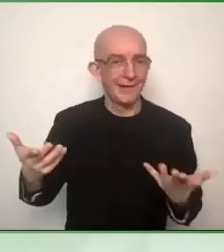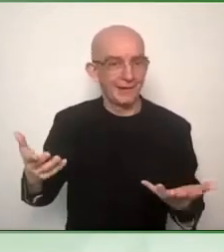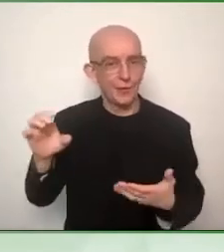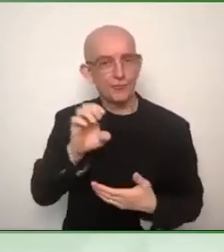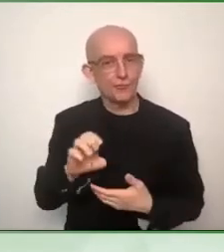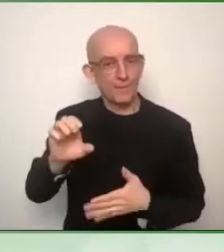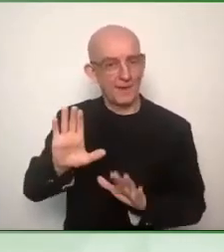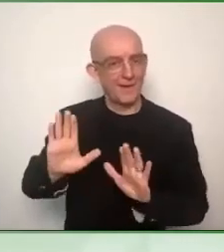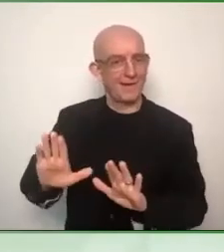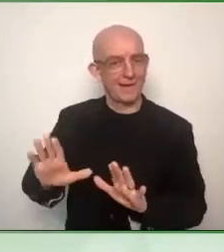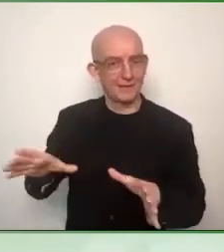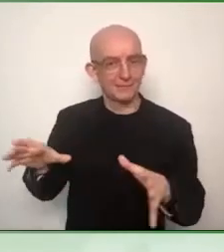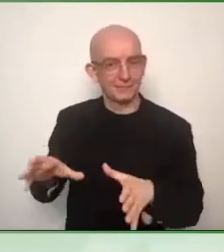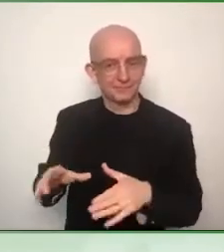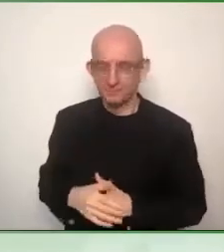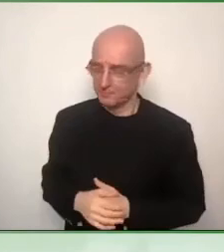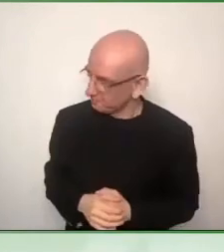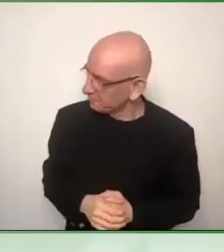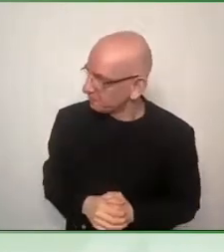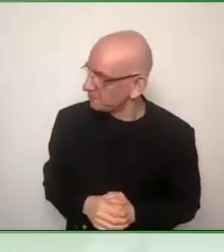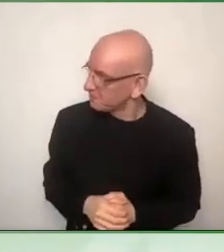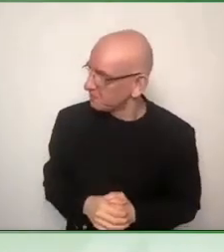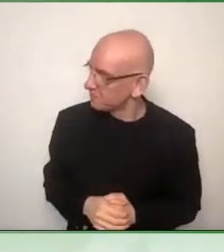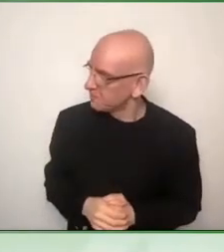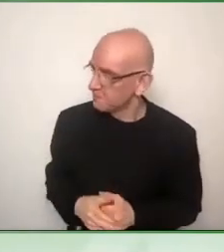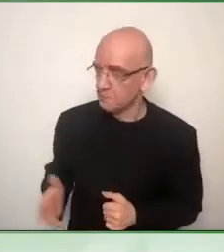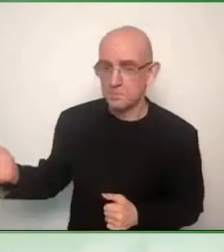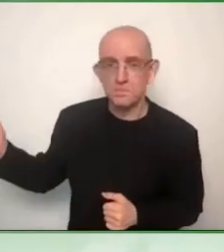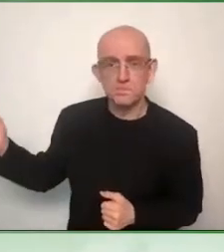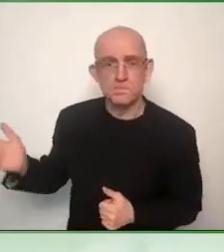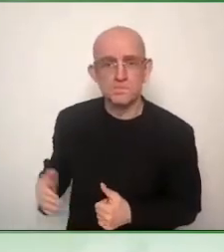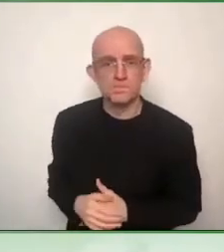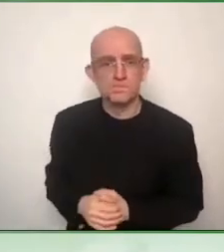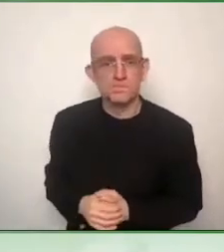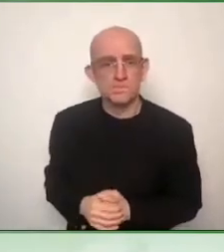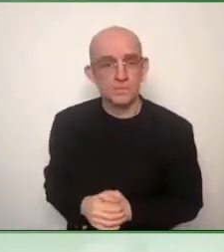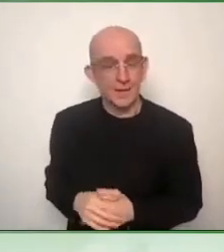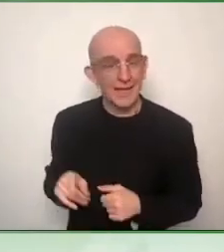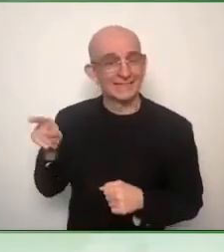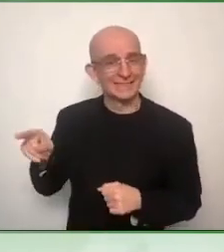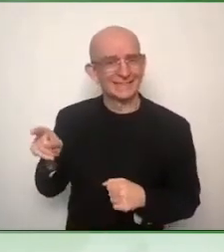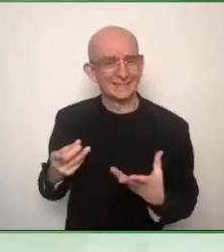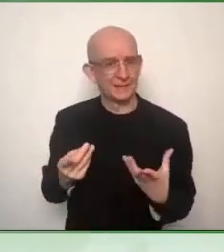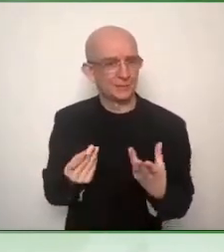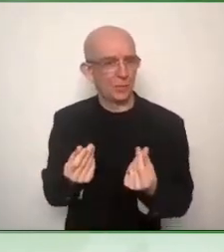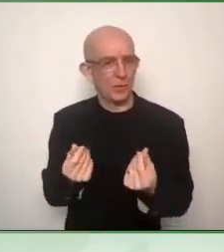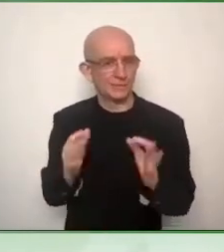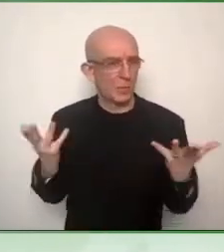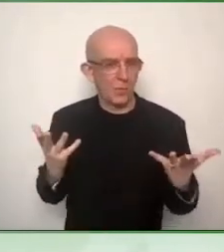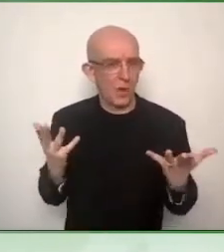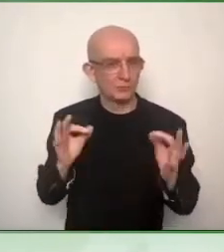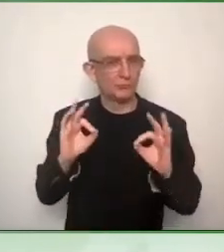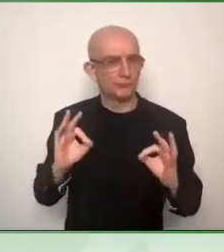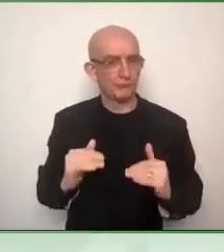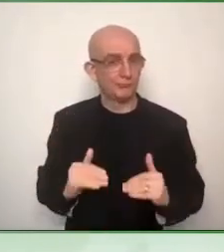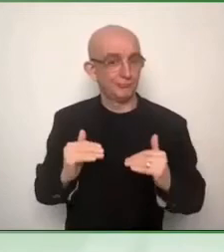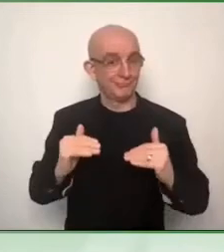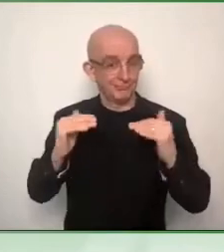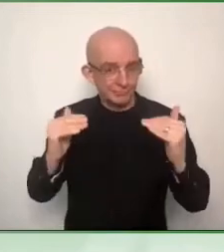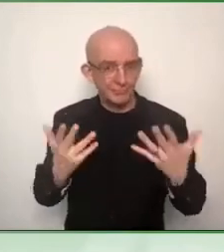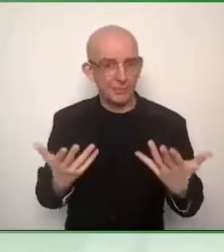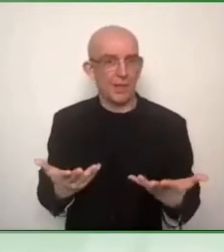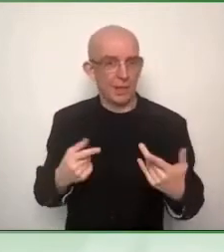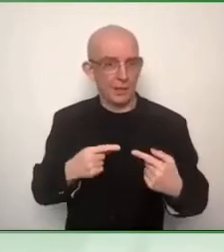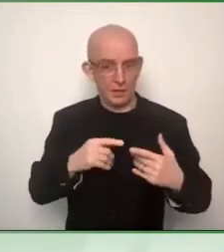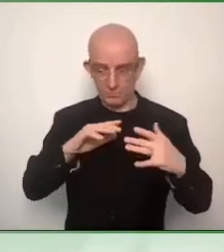process is being looked at and also new standards will be in place. I heard something